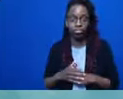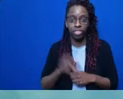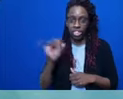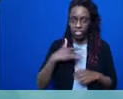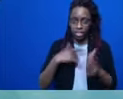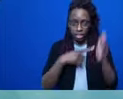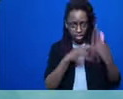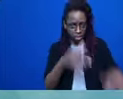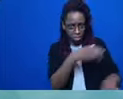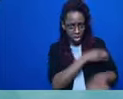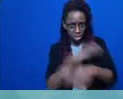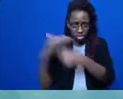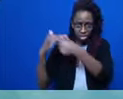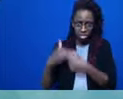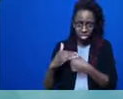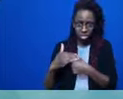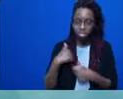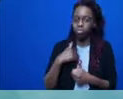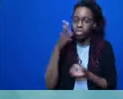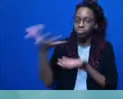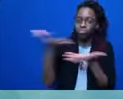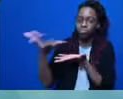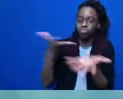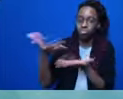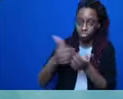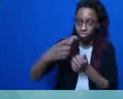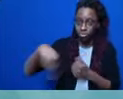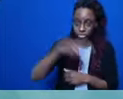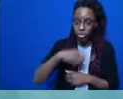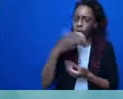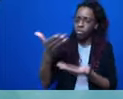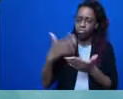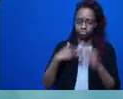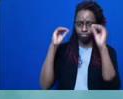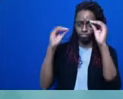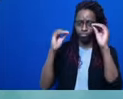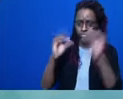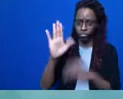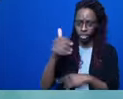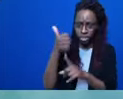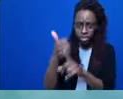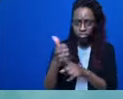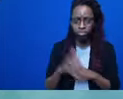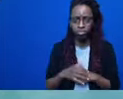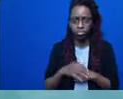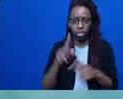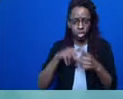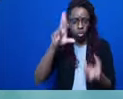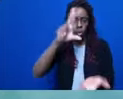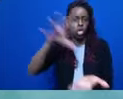We will invite you to educate yourself, to relearn how to interact with others in the space without enacting harm.